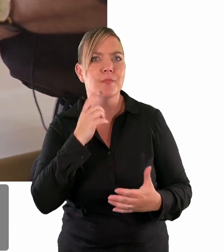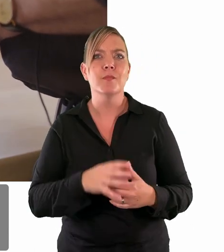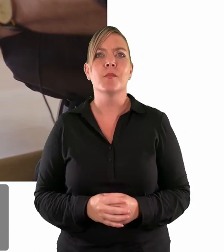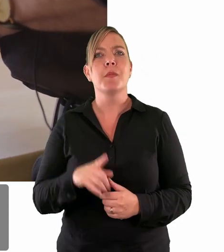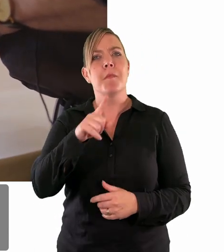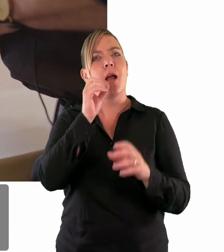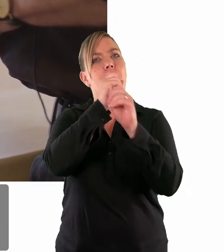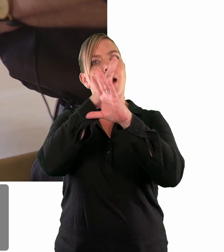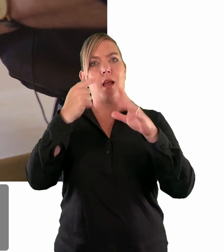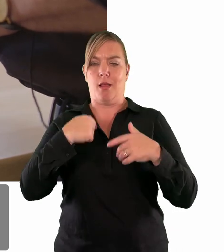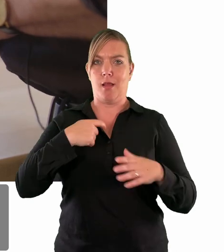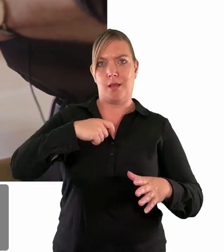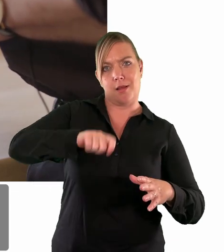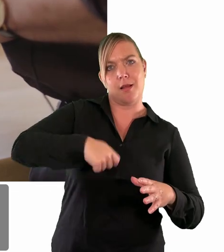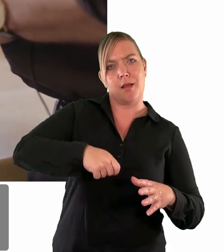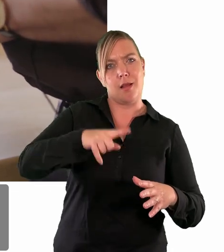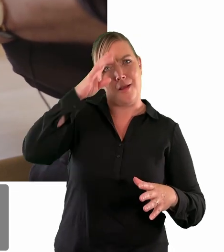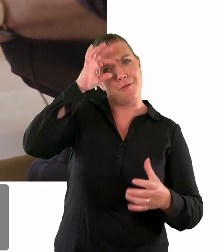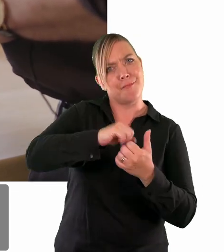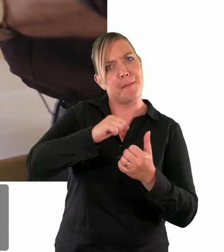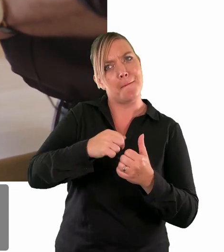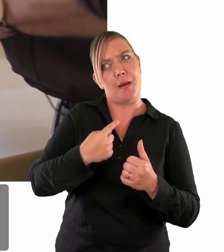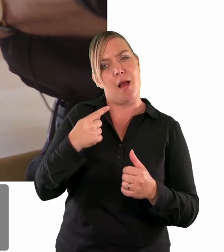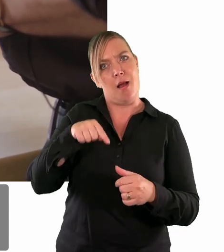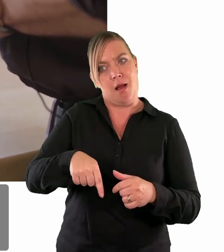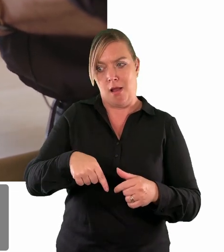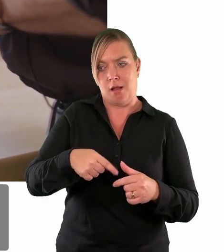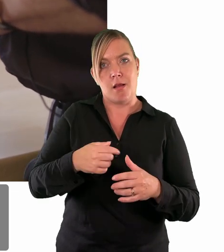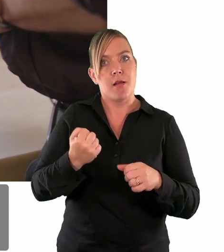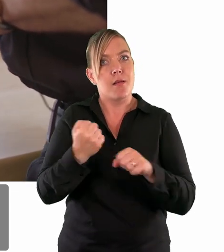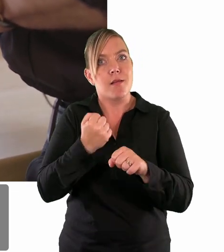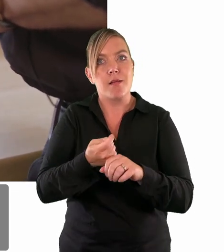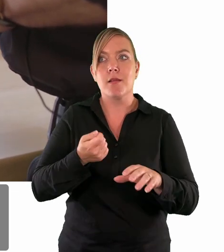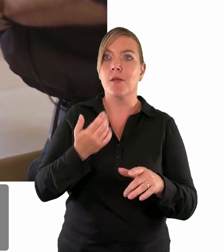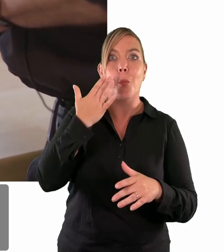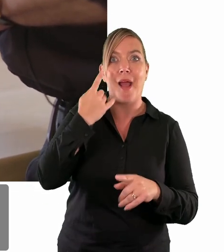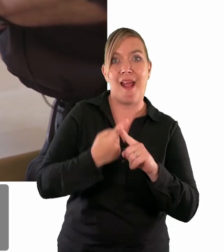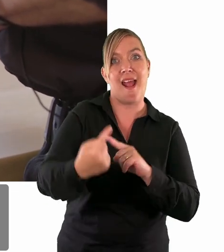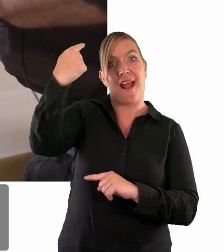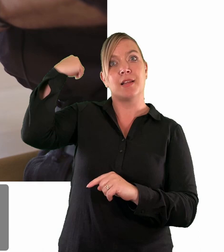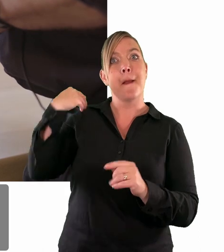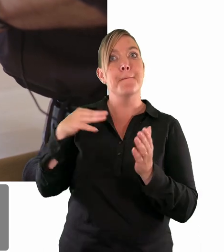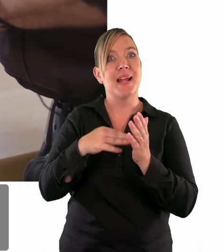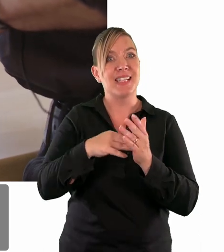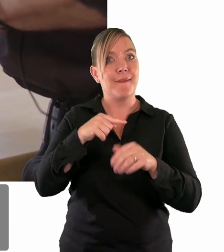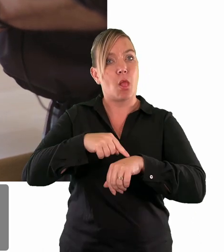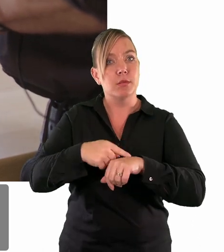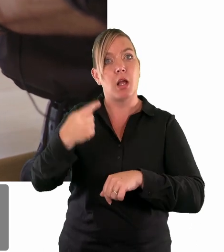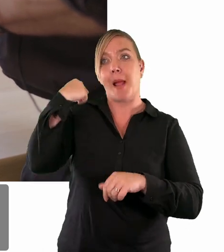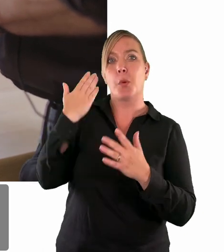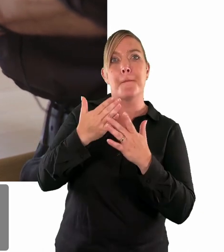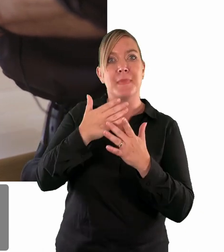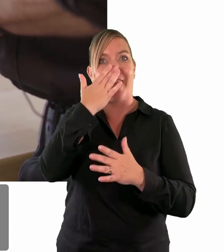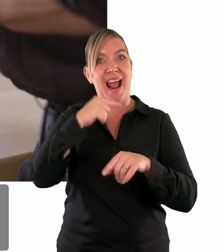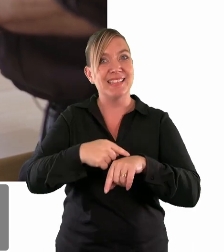nice to imagine as we're doing this actually that this has been a practice since at least medieval times or middle ages. There's